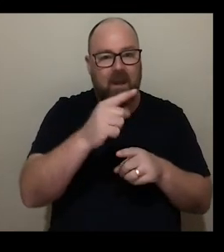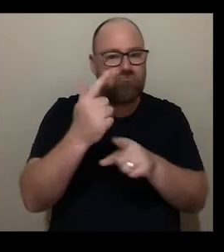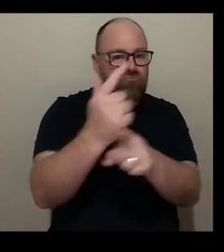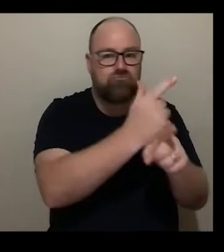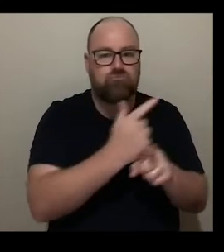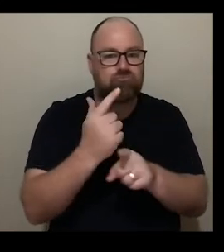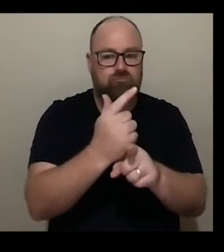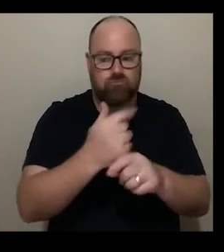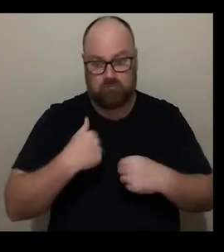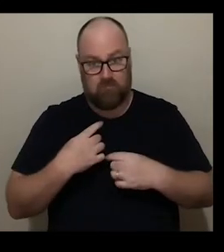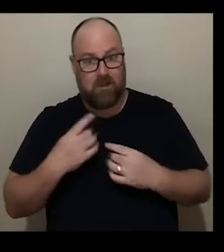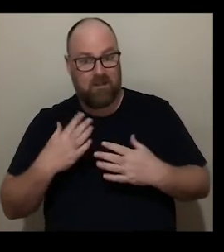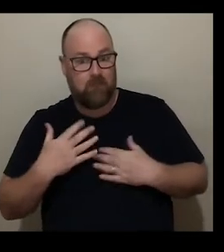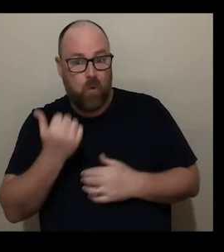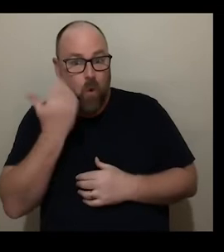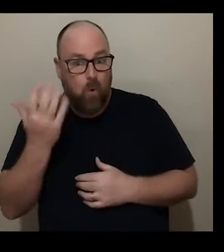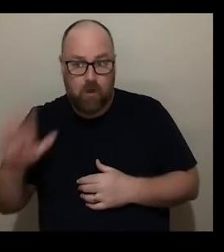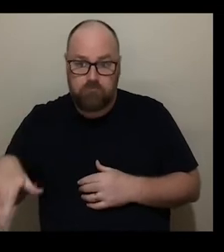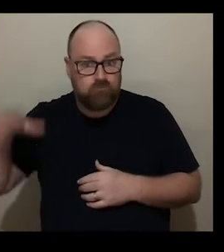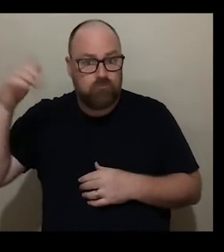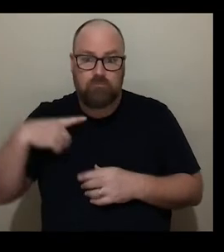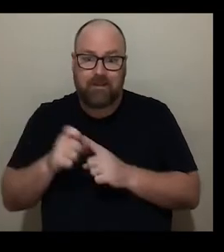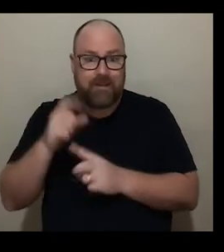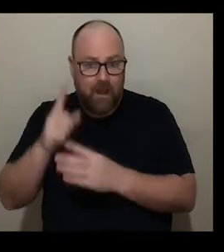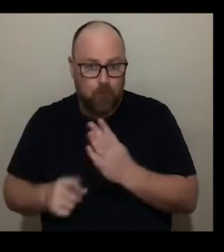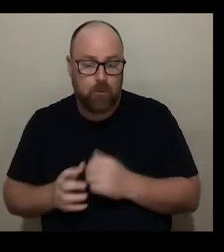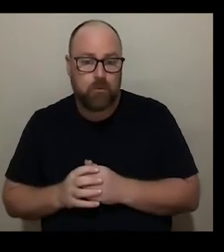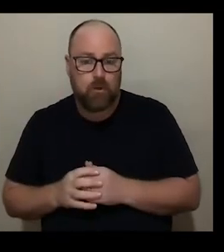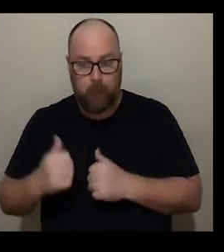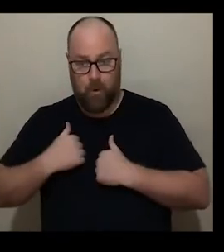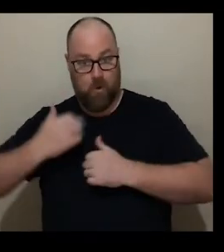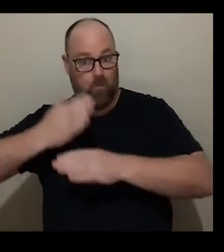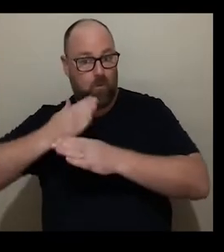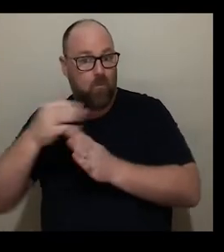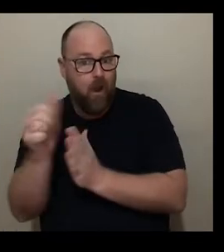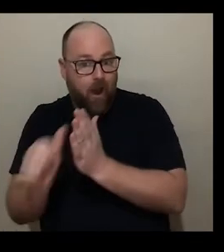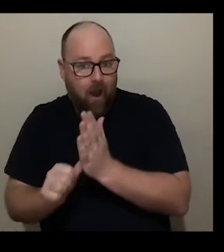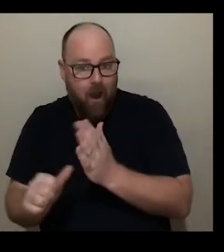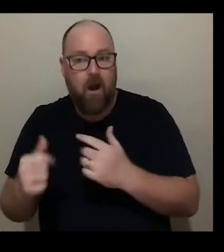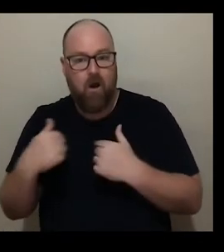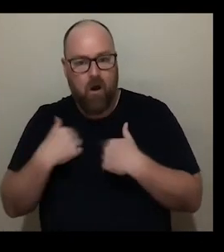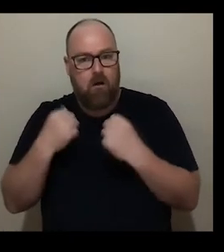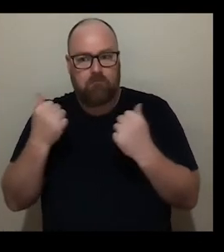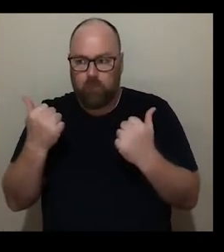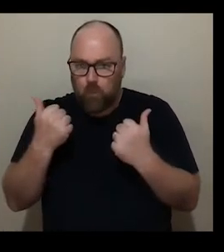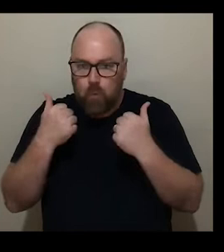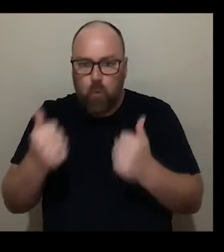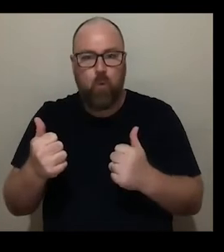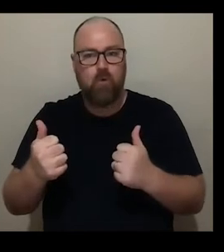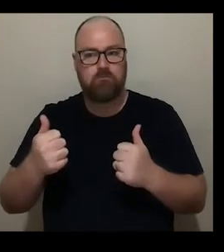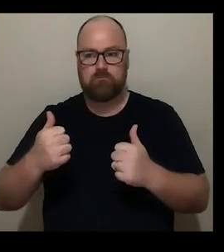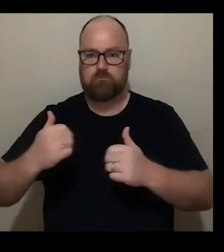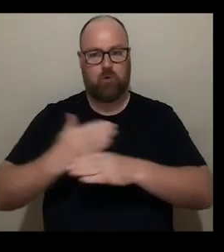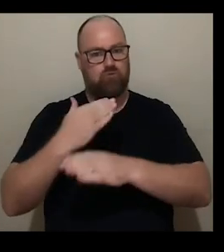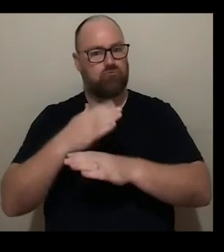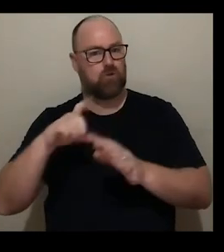person who's always been disabled and who's made through my practice been able to have you know quite a substantial career as an artist